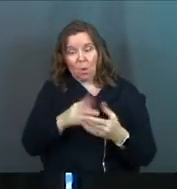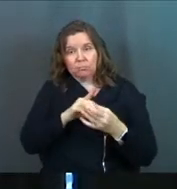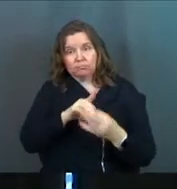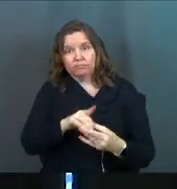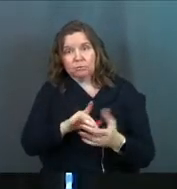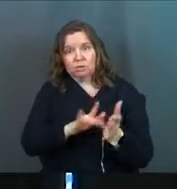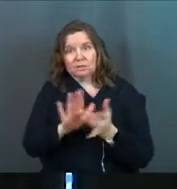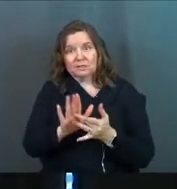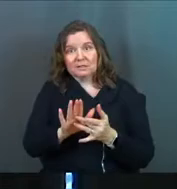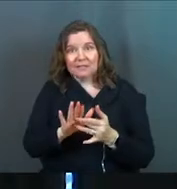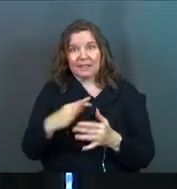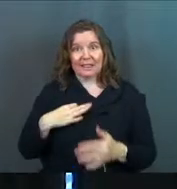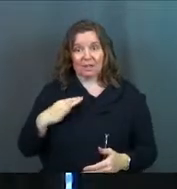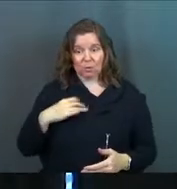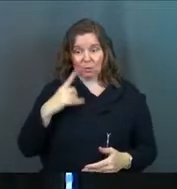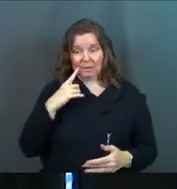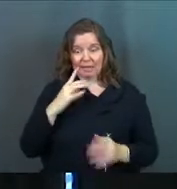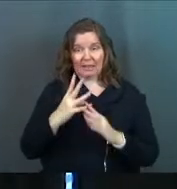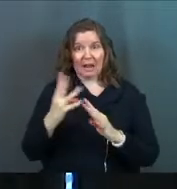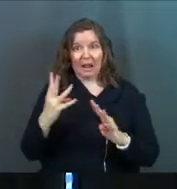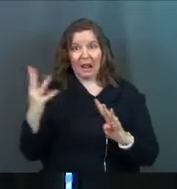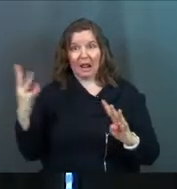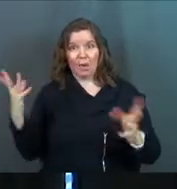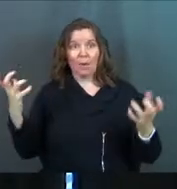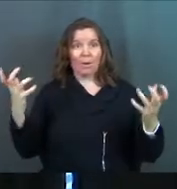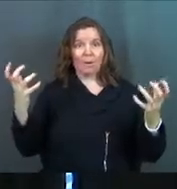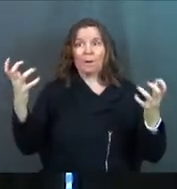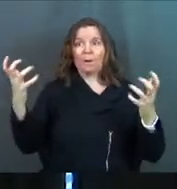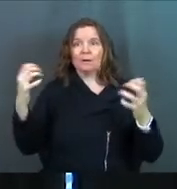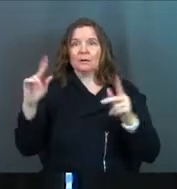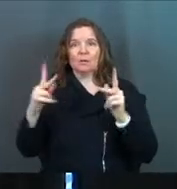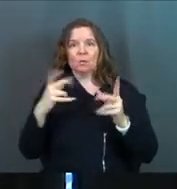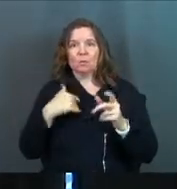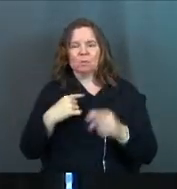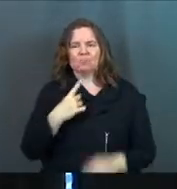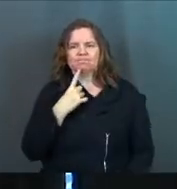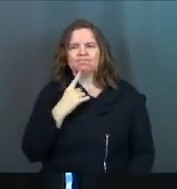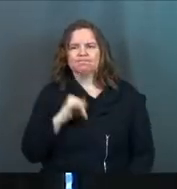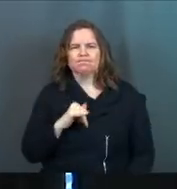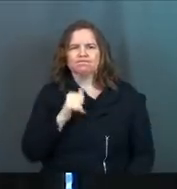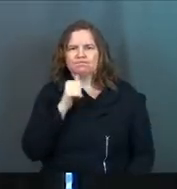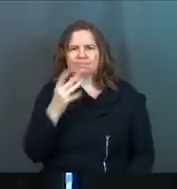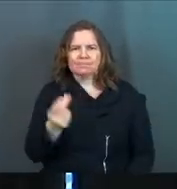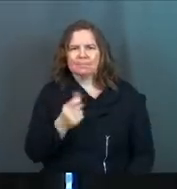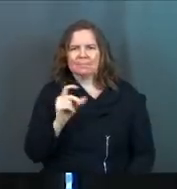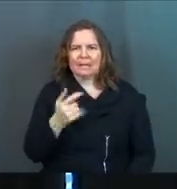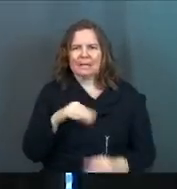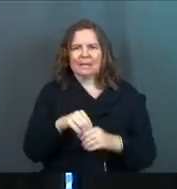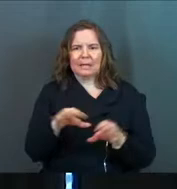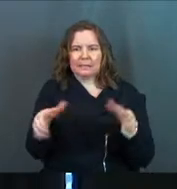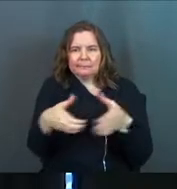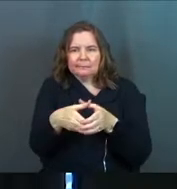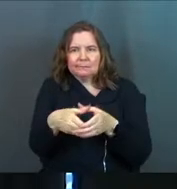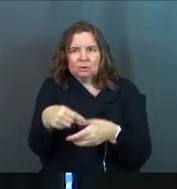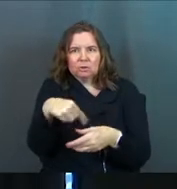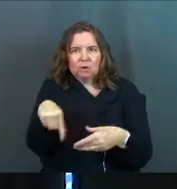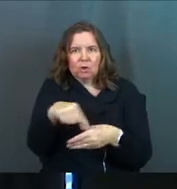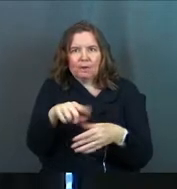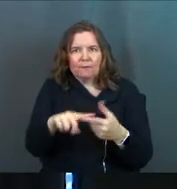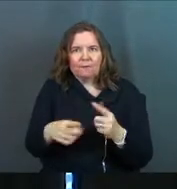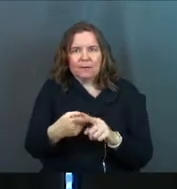to Jesus, the candidates, don't you think they lined up? Don't you think there were people who were disappointed that they didn't get to be in His inner circle?